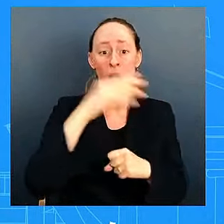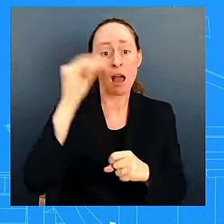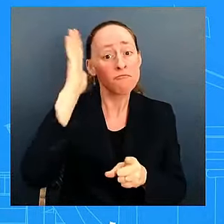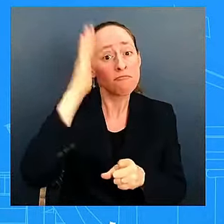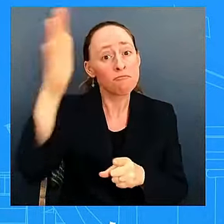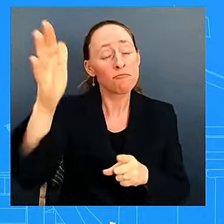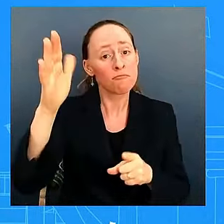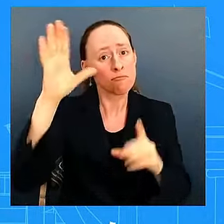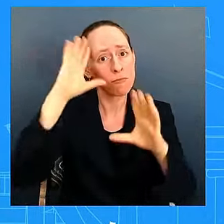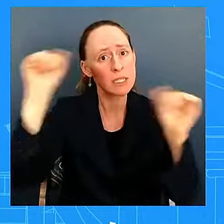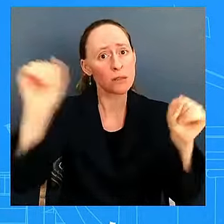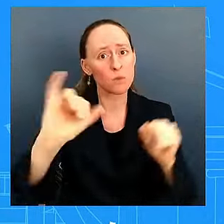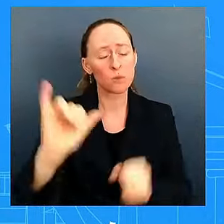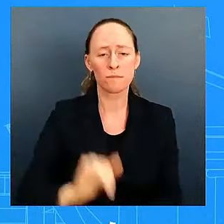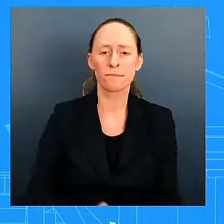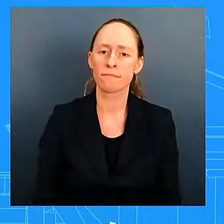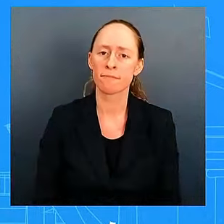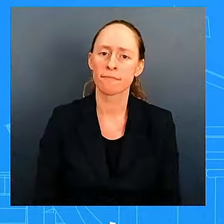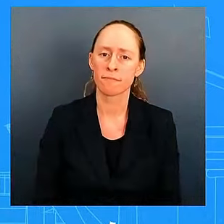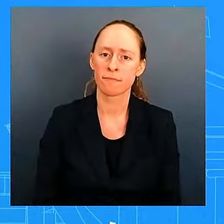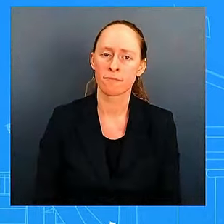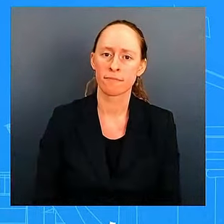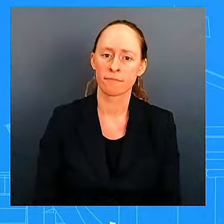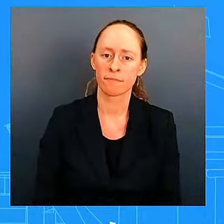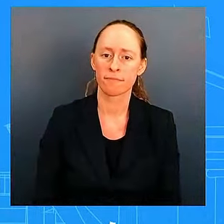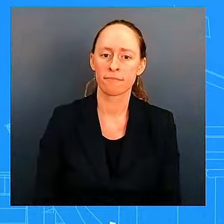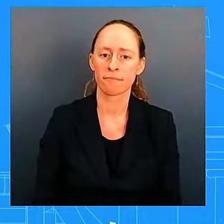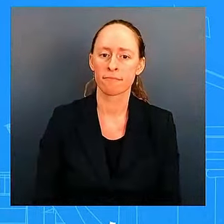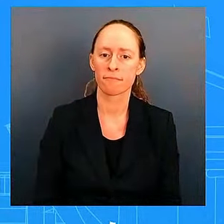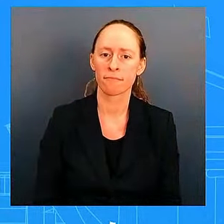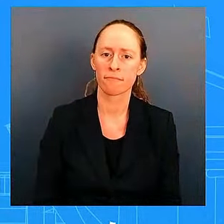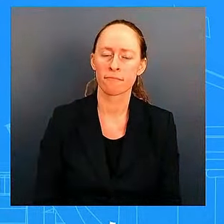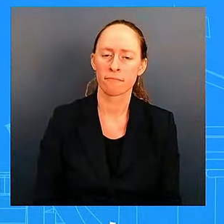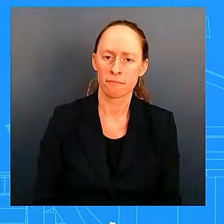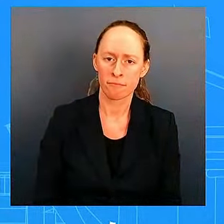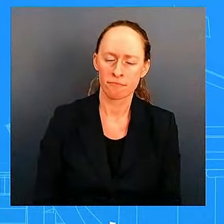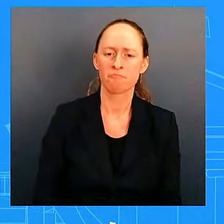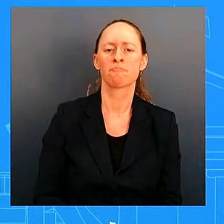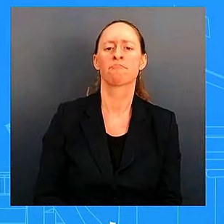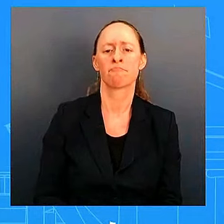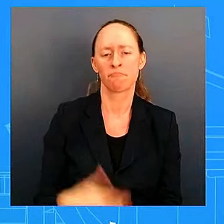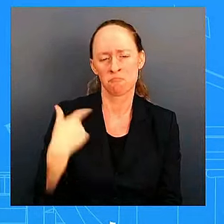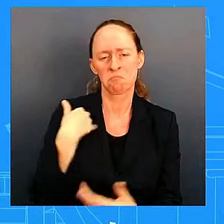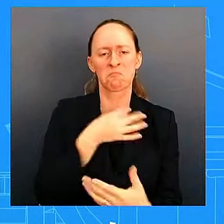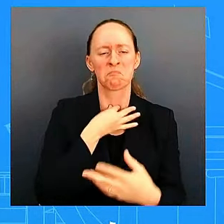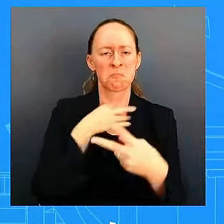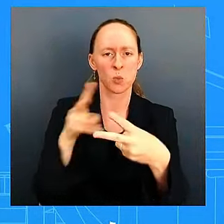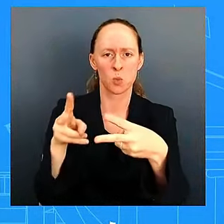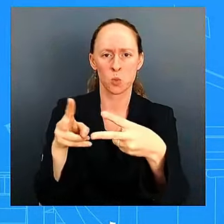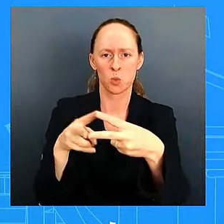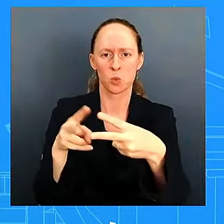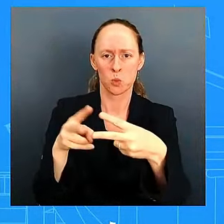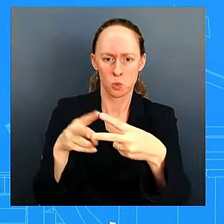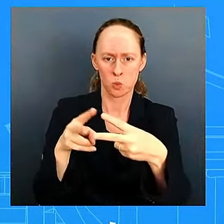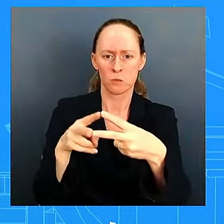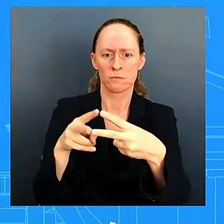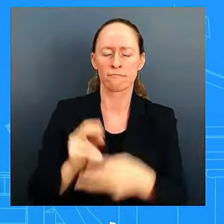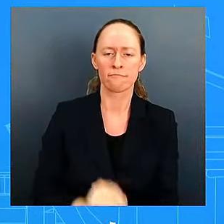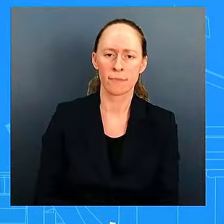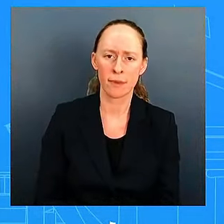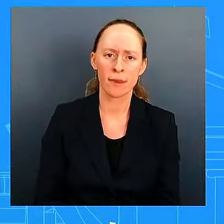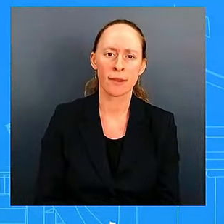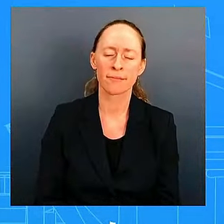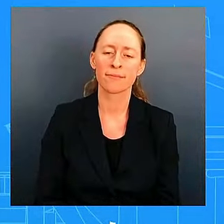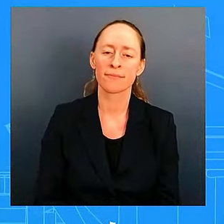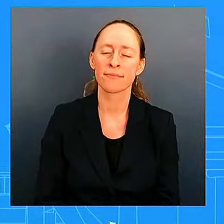questions well i've got one minute yeah because okay two questions you can answer fast if you can in the short term you talked about the immediate short term but what about the